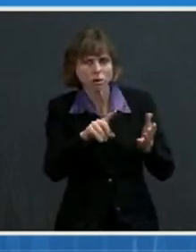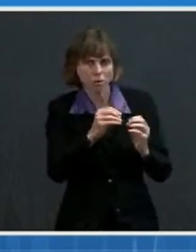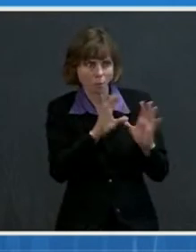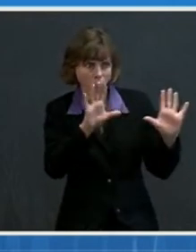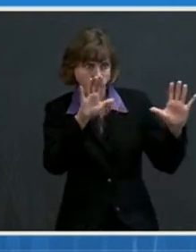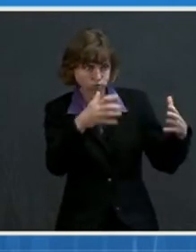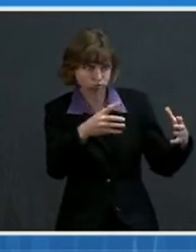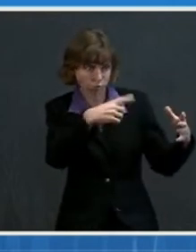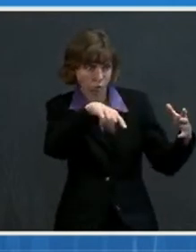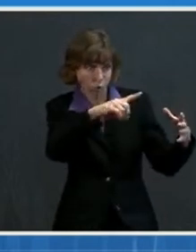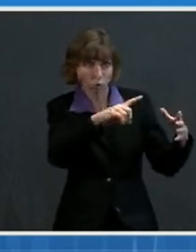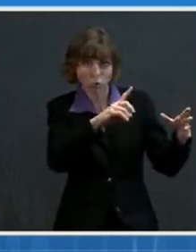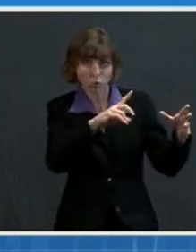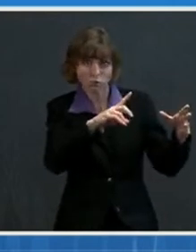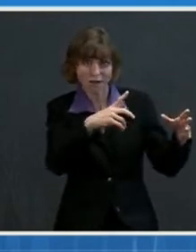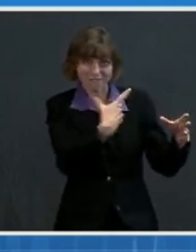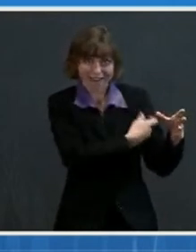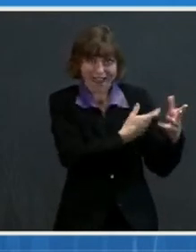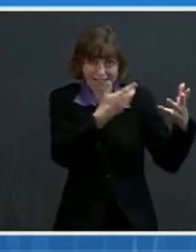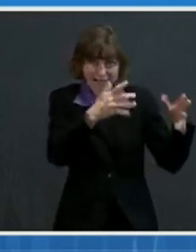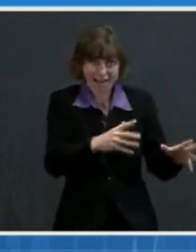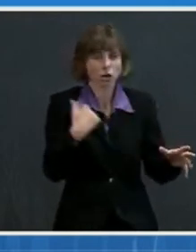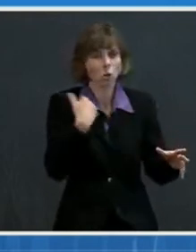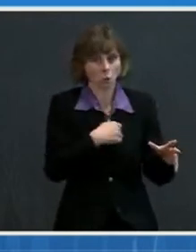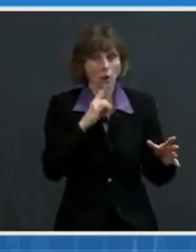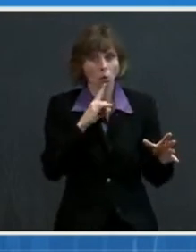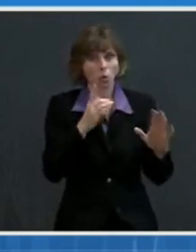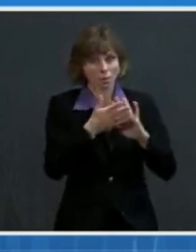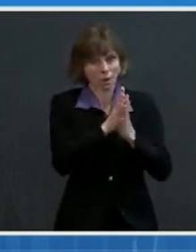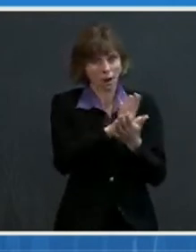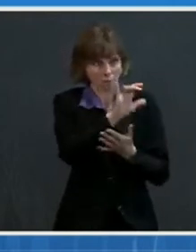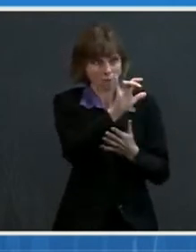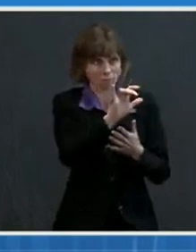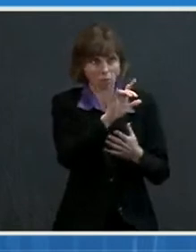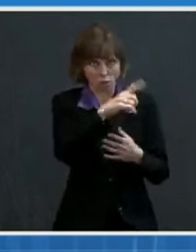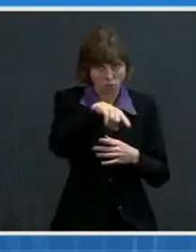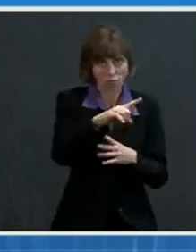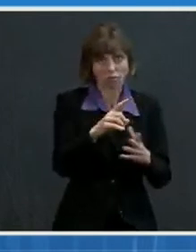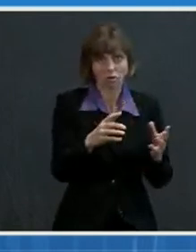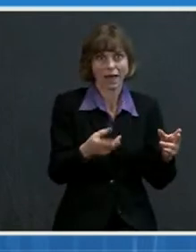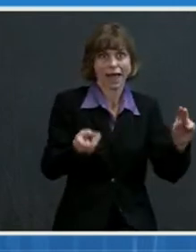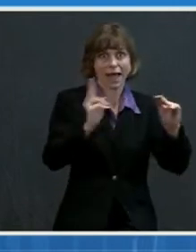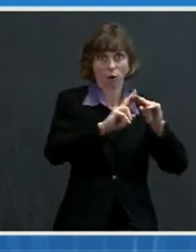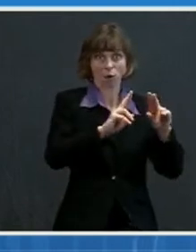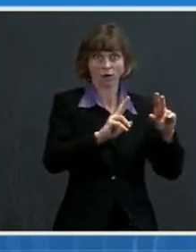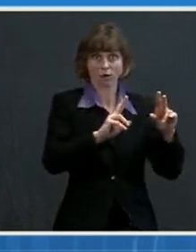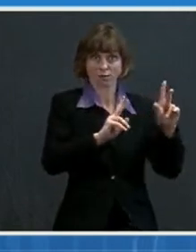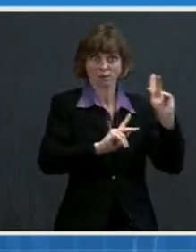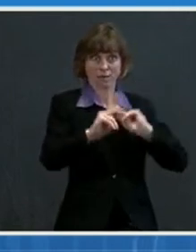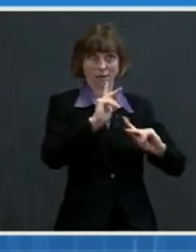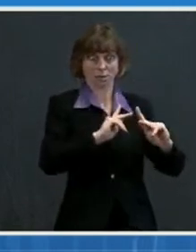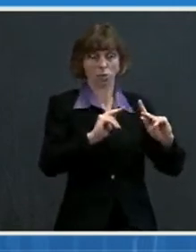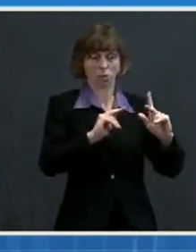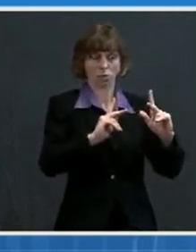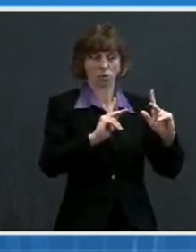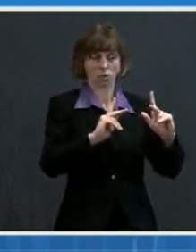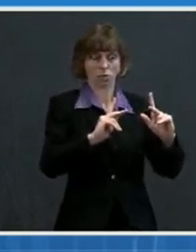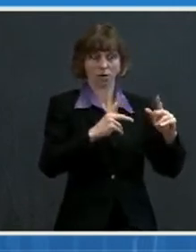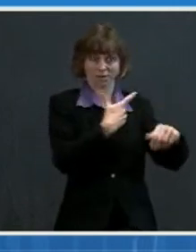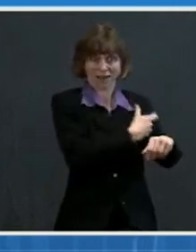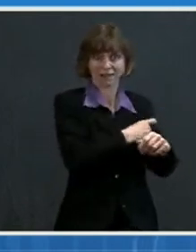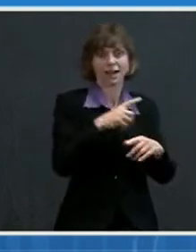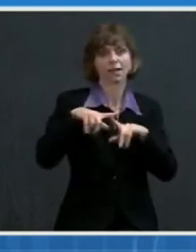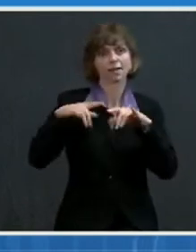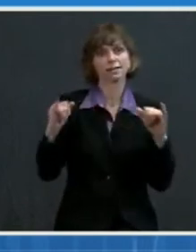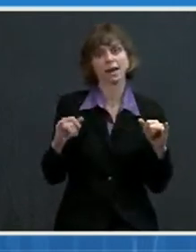vaccinated. We're actively on our way to doing that, as well as to hopefully see further cases decline in the country, as well as waiting for